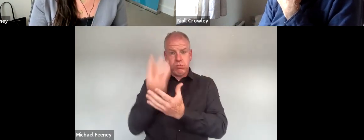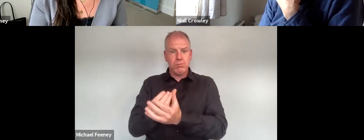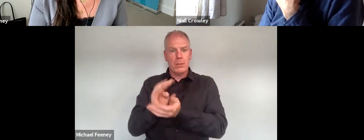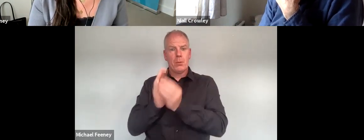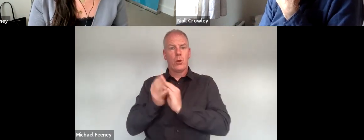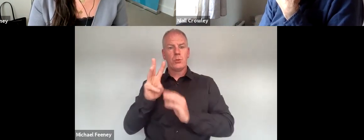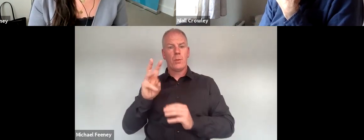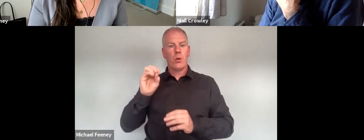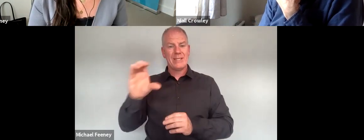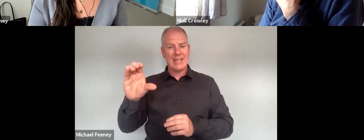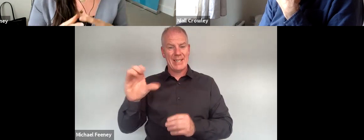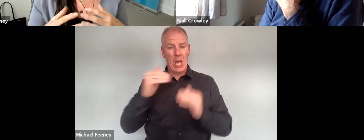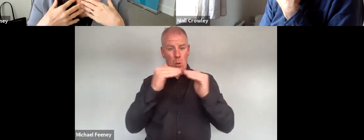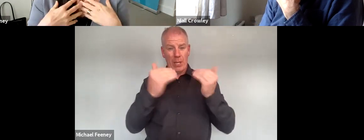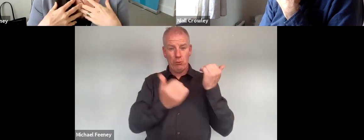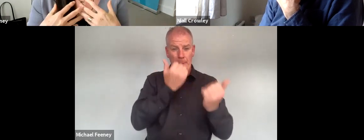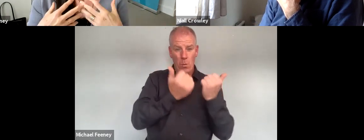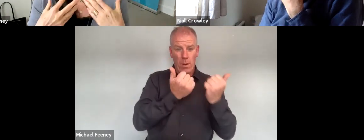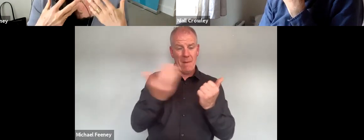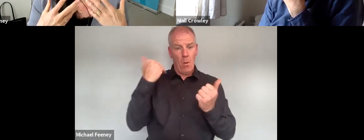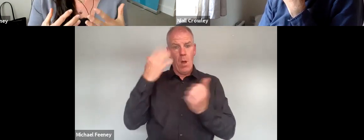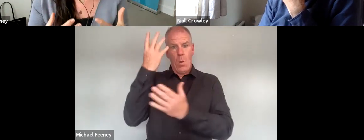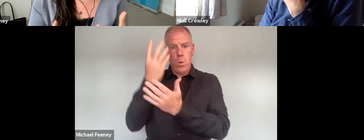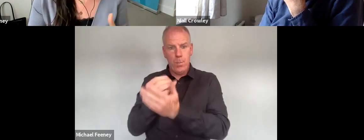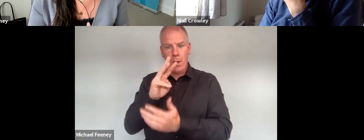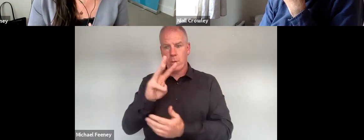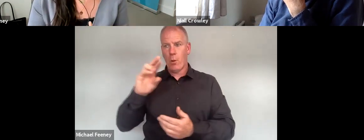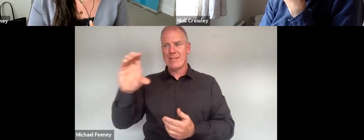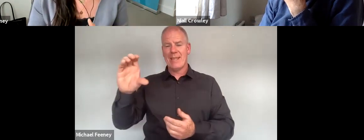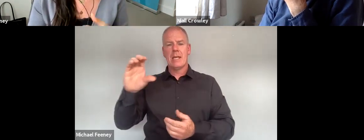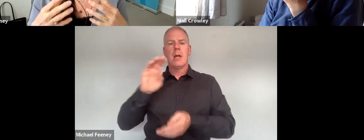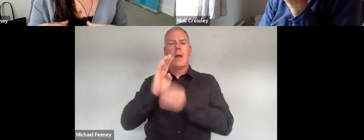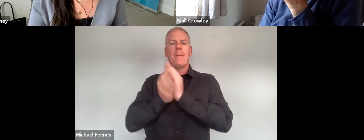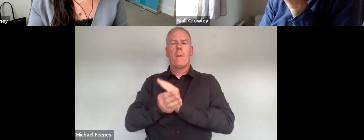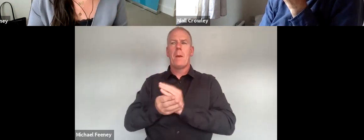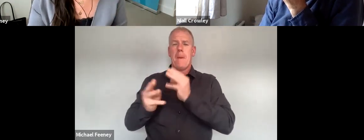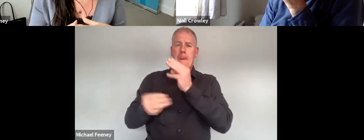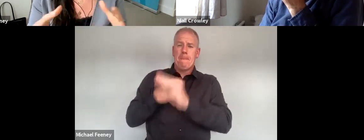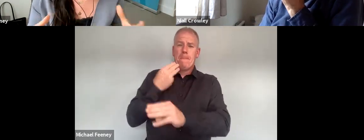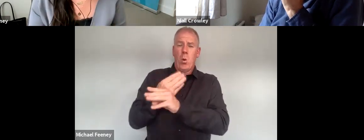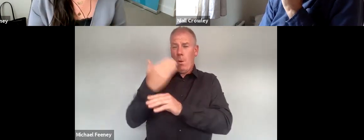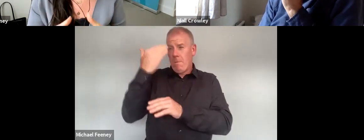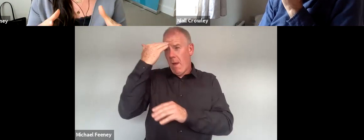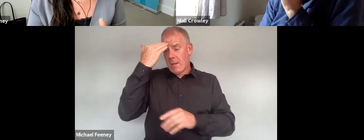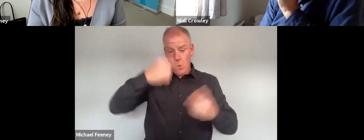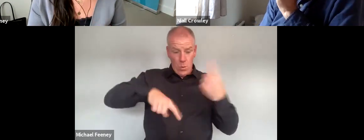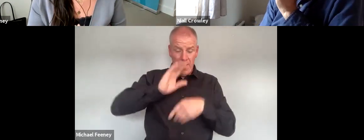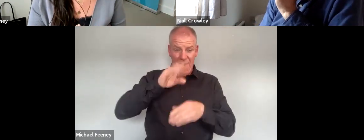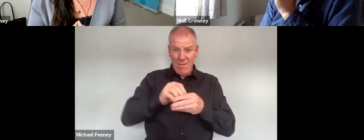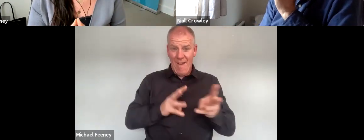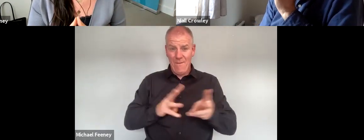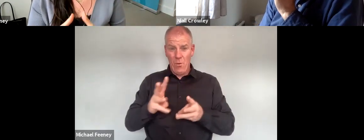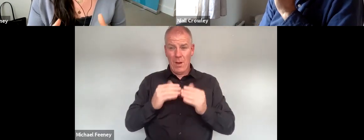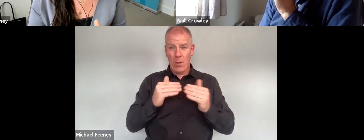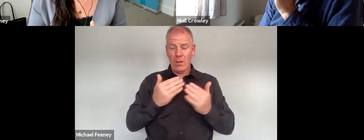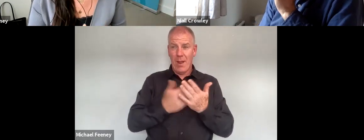WRC it resulted in what I would see as poor branding where for those of us within this sector who work in equality